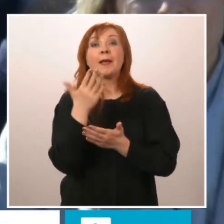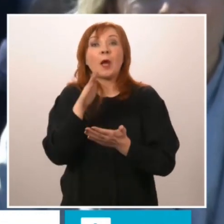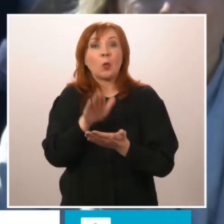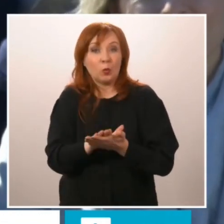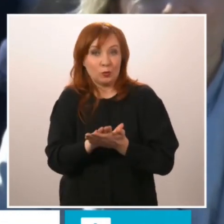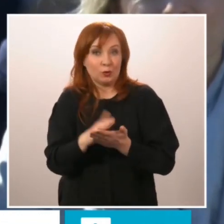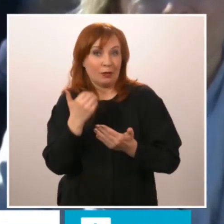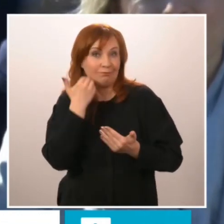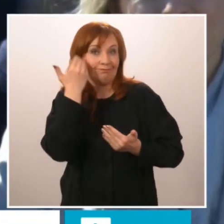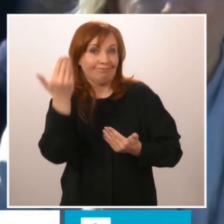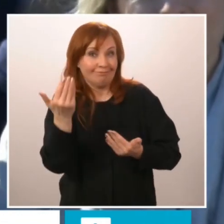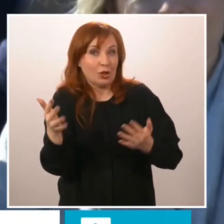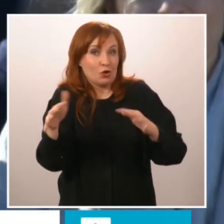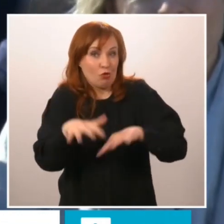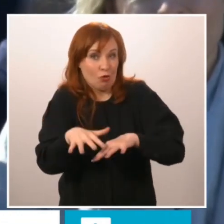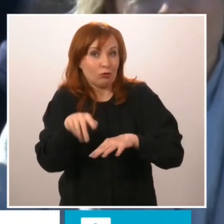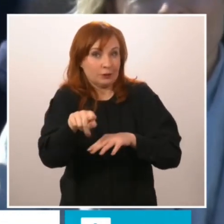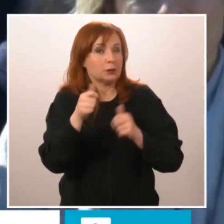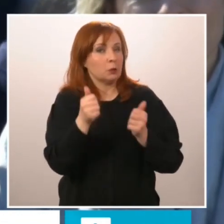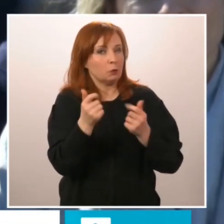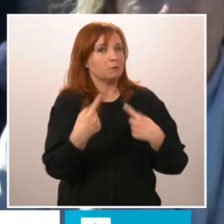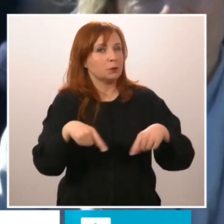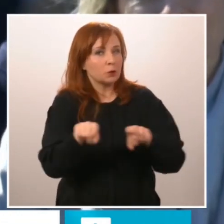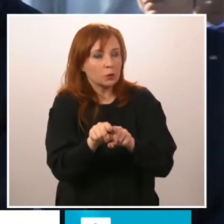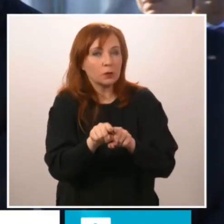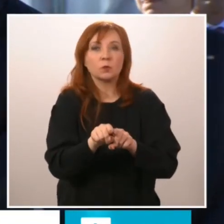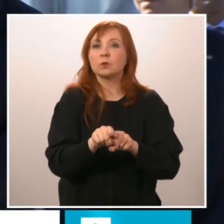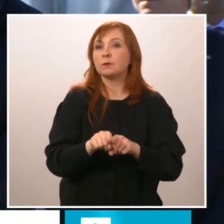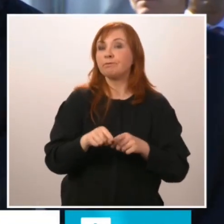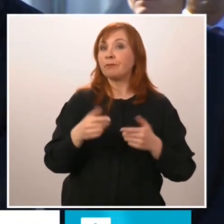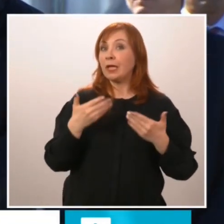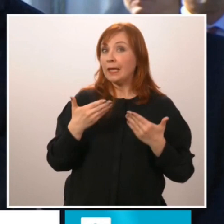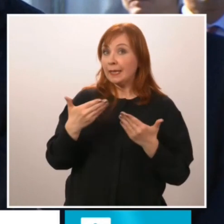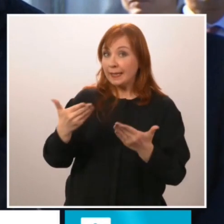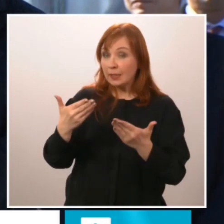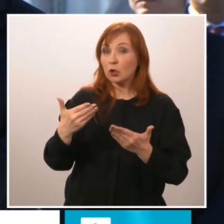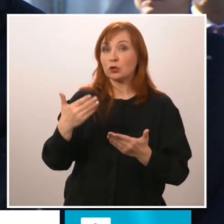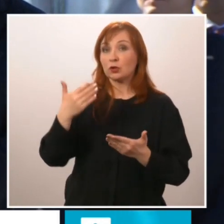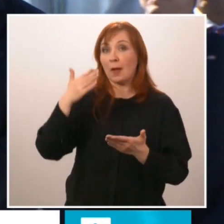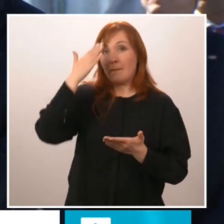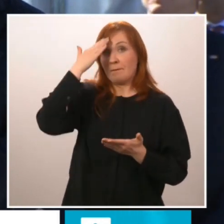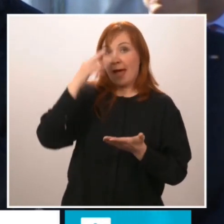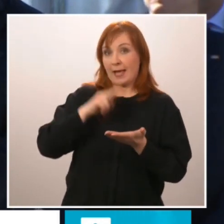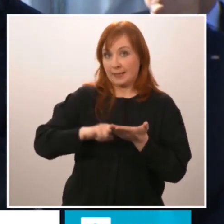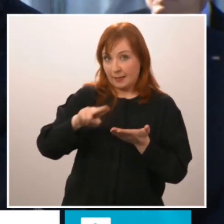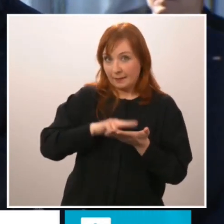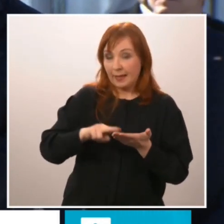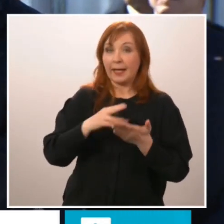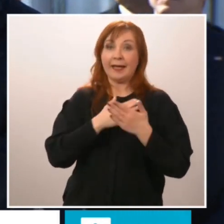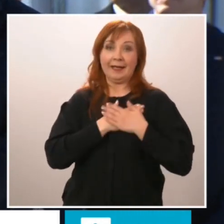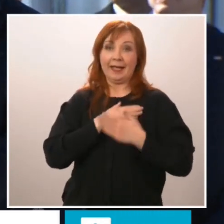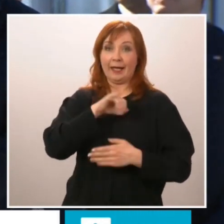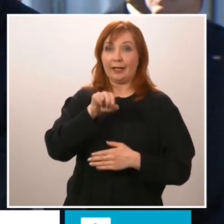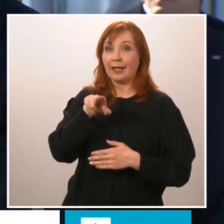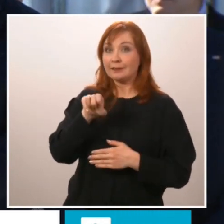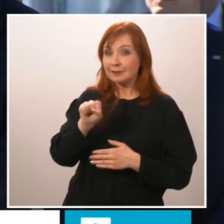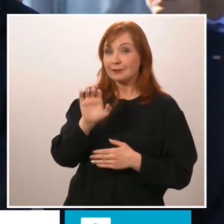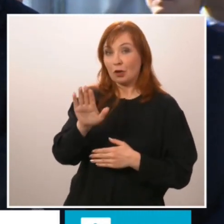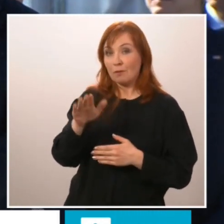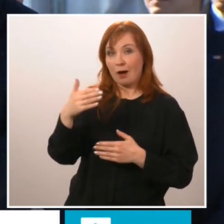To add up, I want to thank you, Mr. Secretary-General, dear Jens and your people.